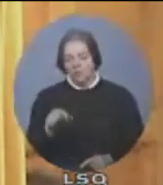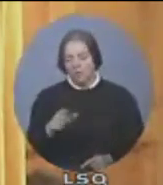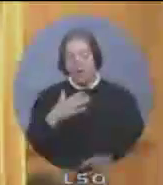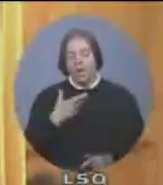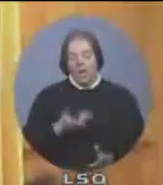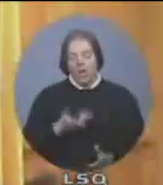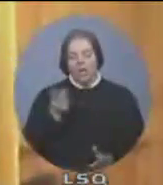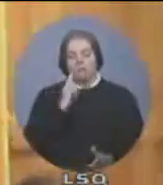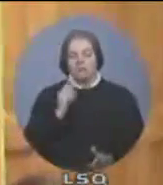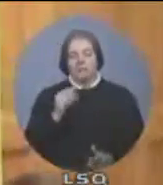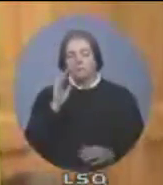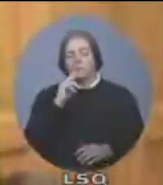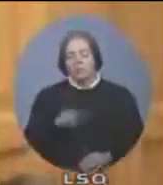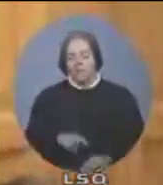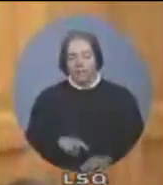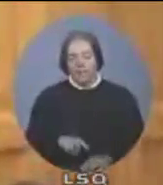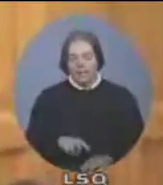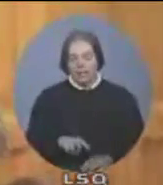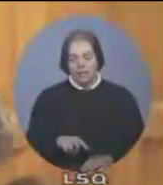to this organization?